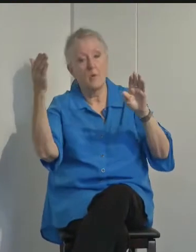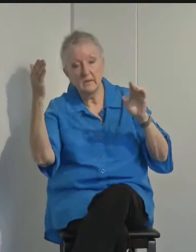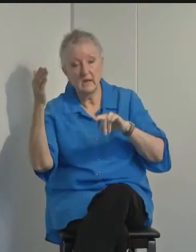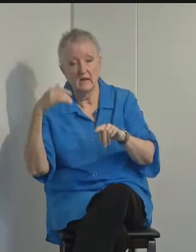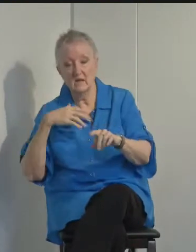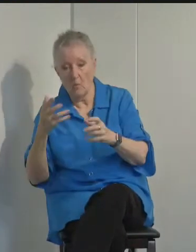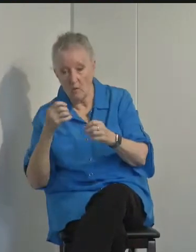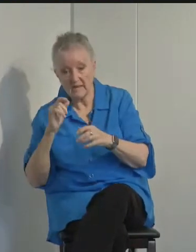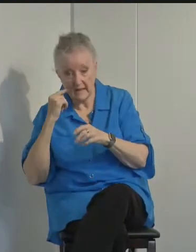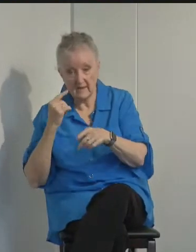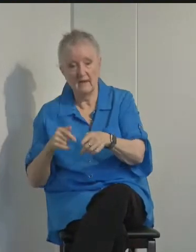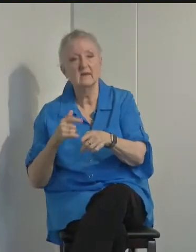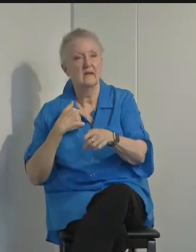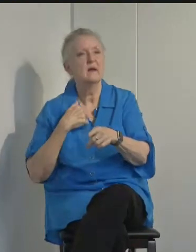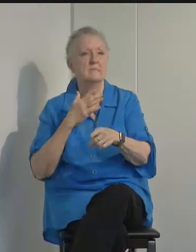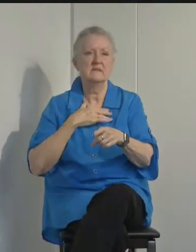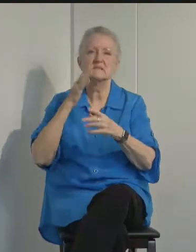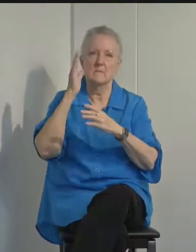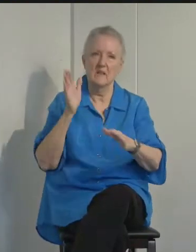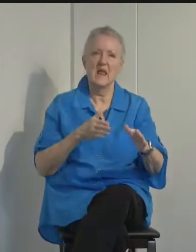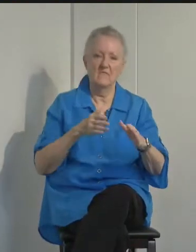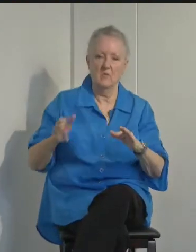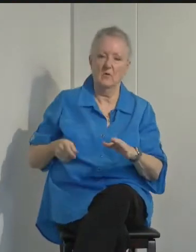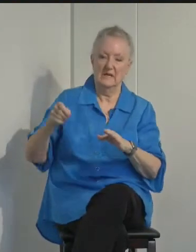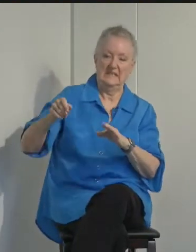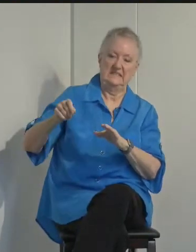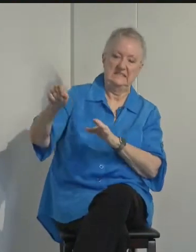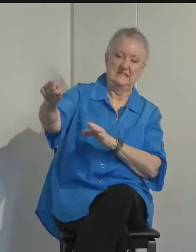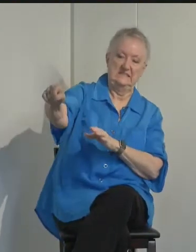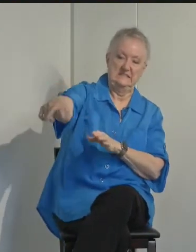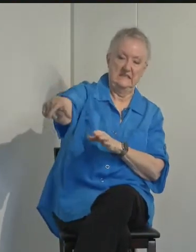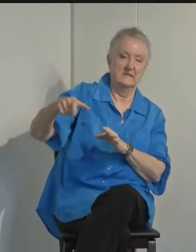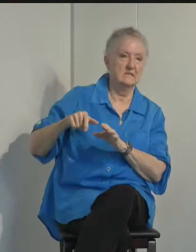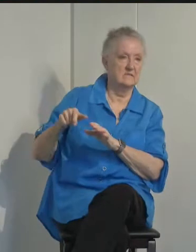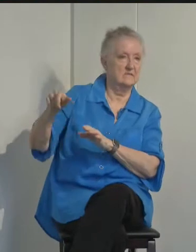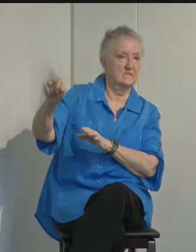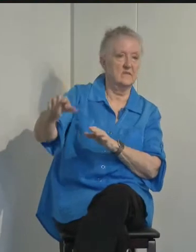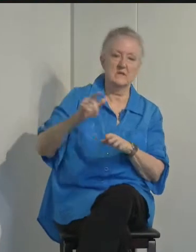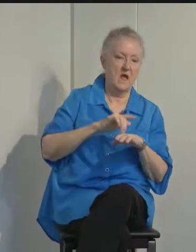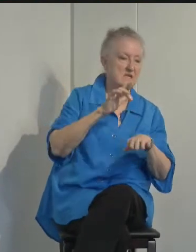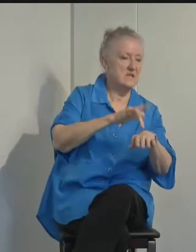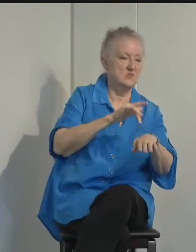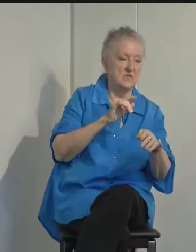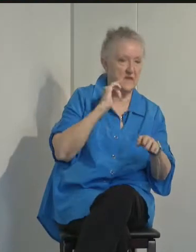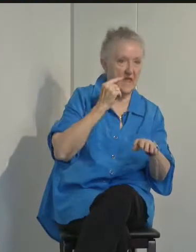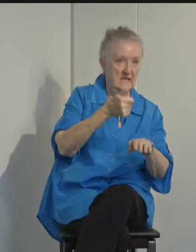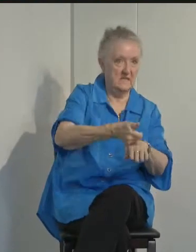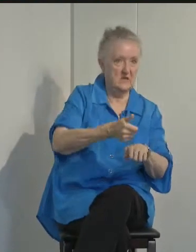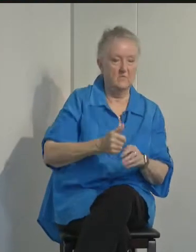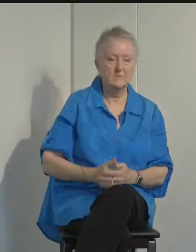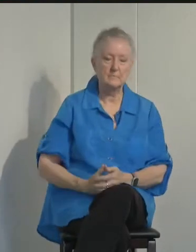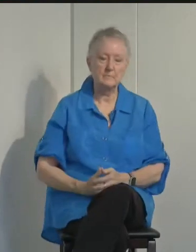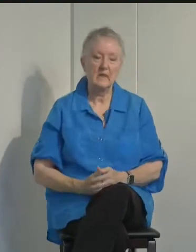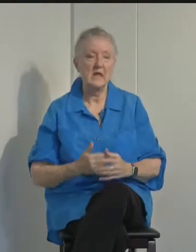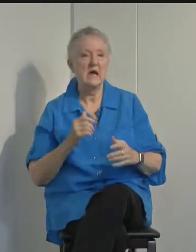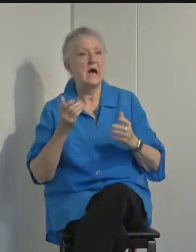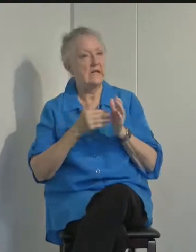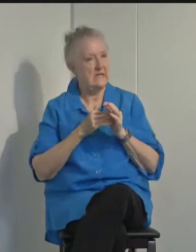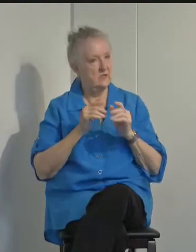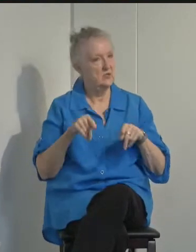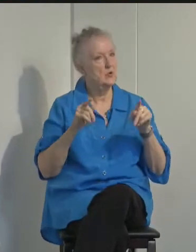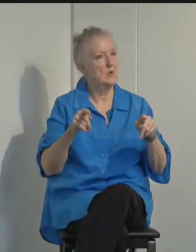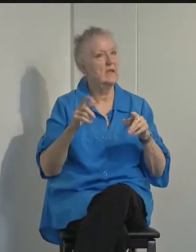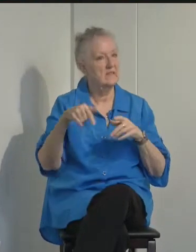for social distancing and not directly touching the candy. Again, during Halloween